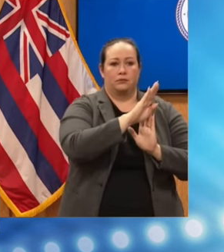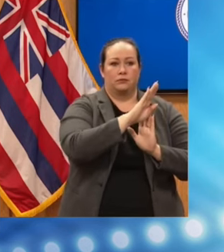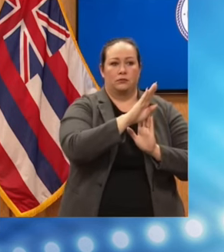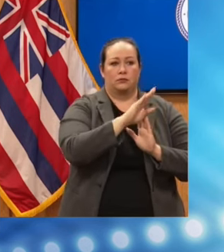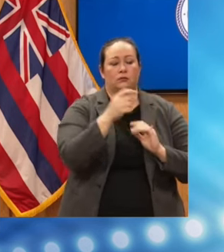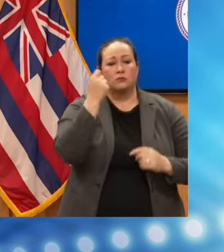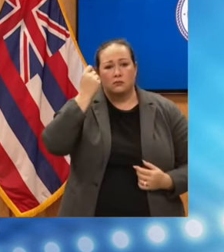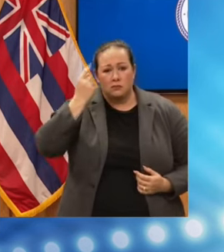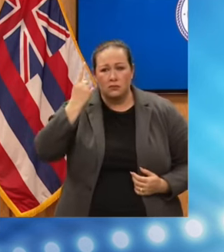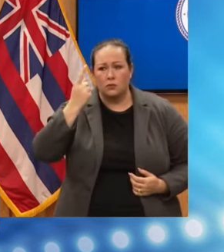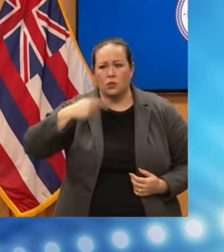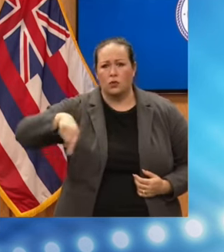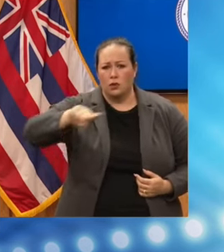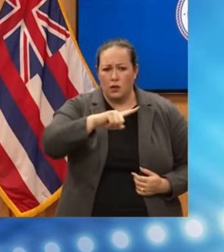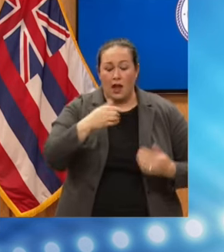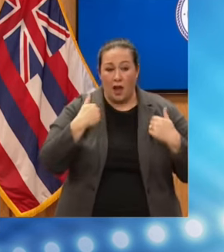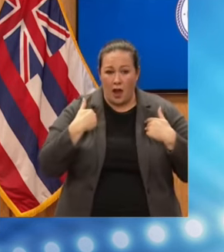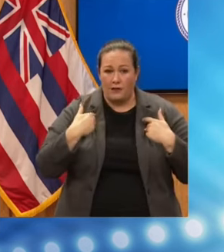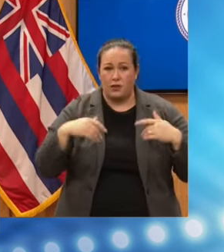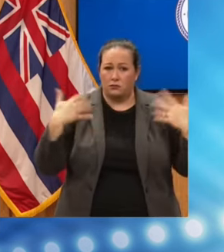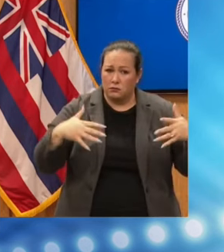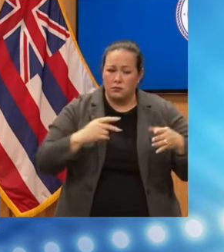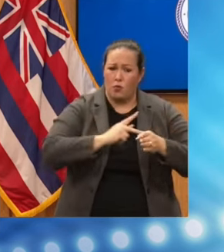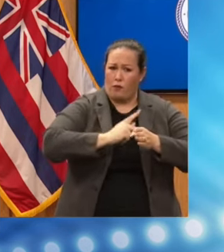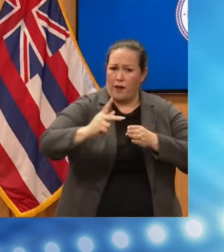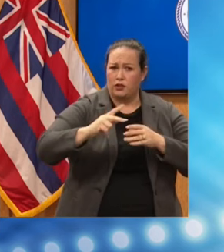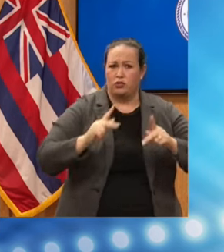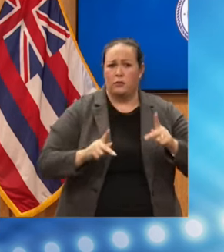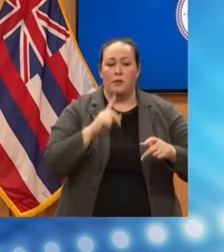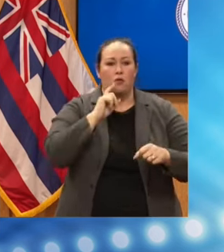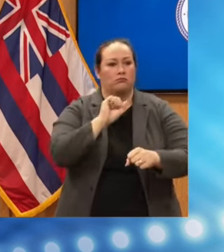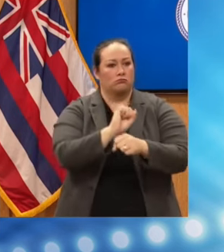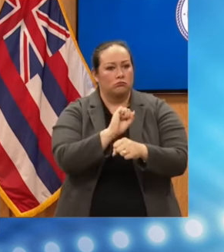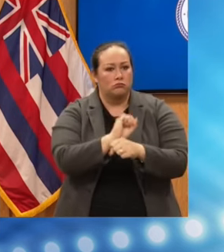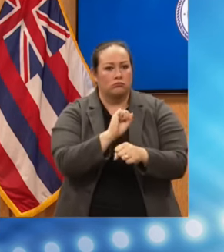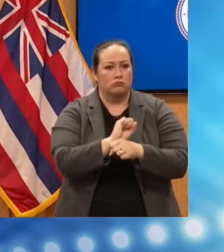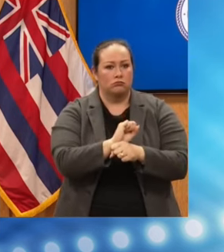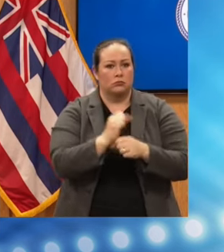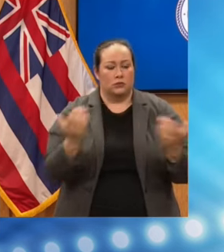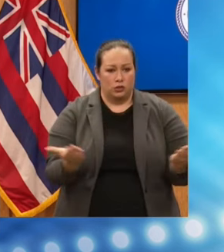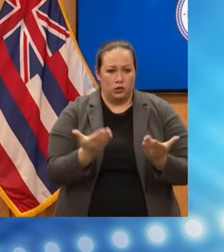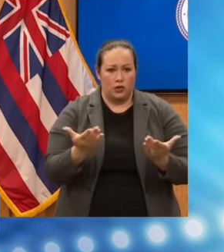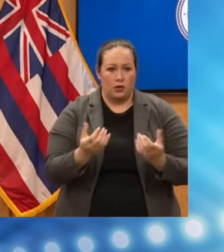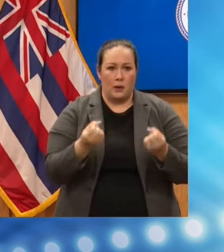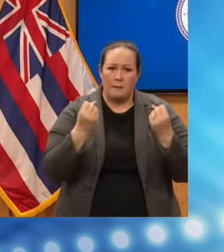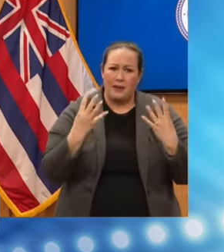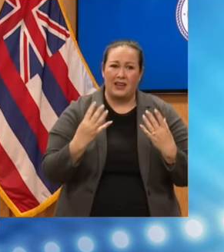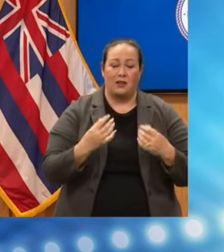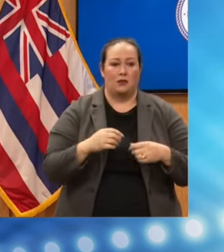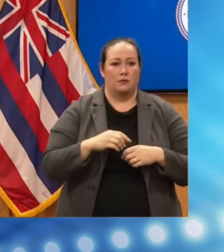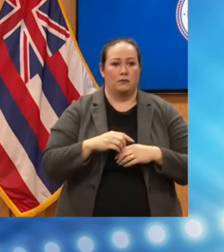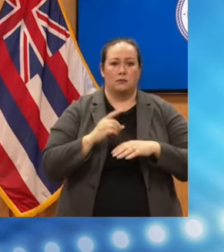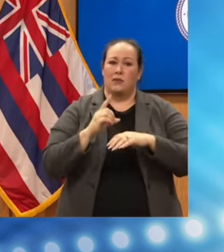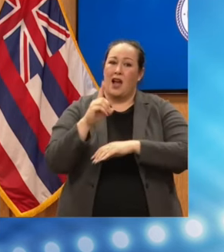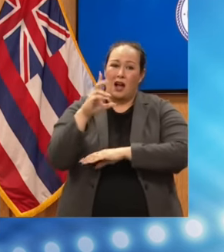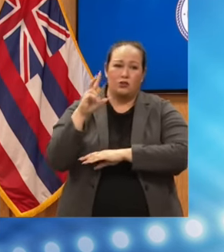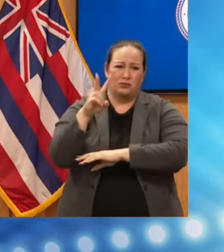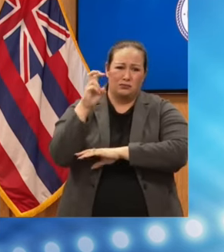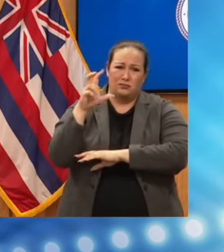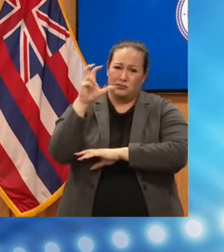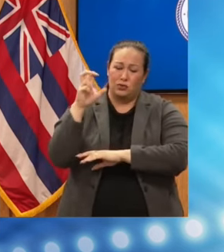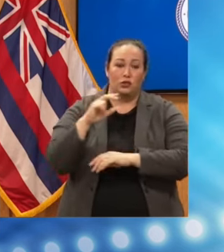extraordinary professionals working on this job. We also have seen many hundreds of homes destroyed.